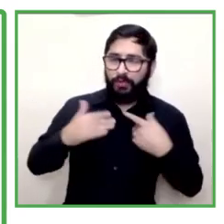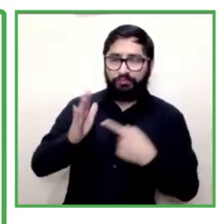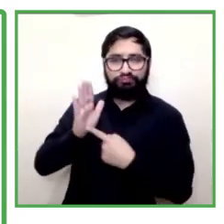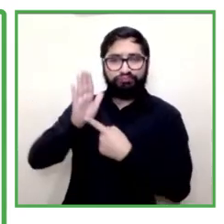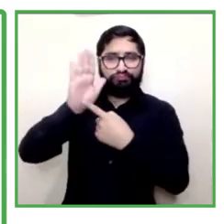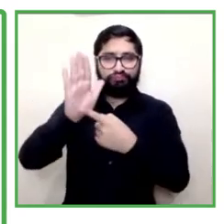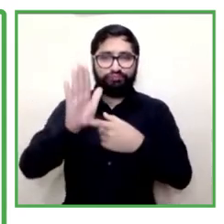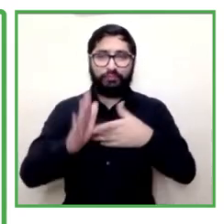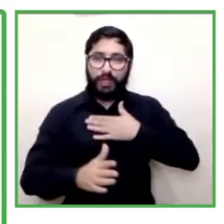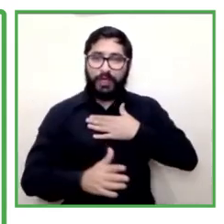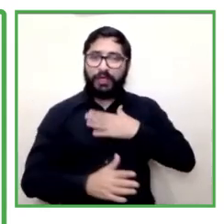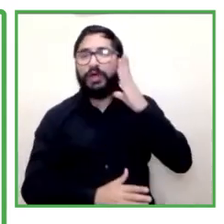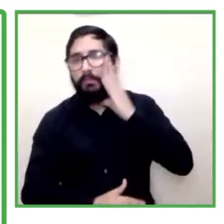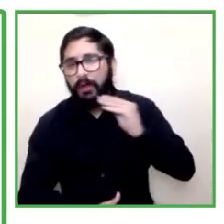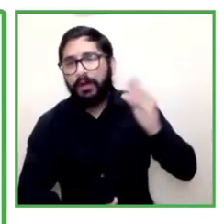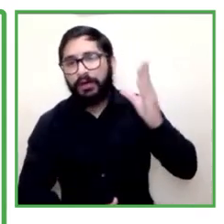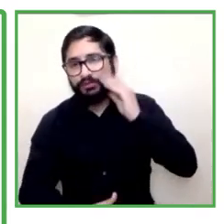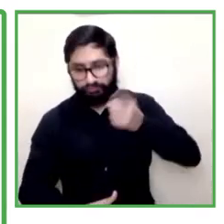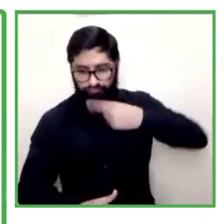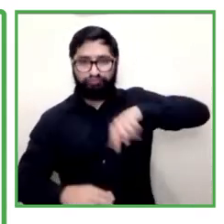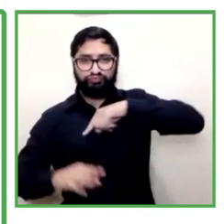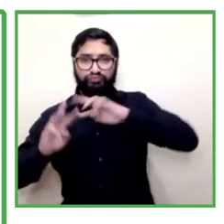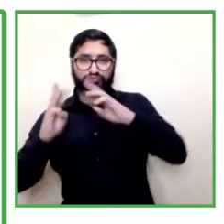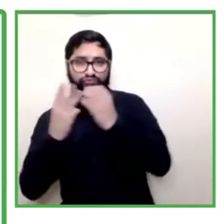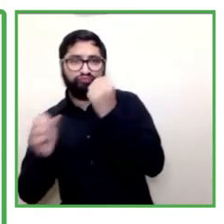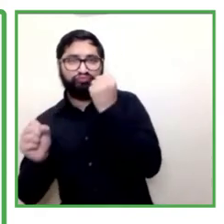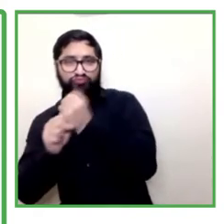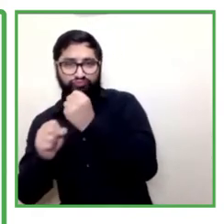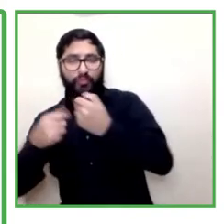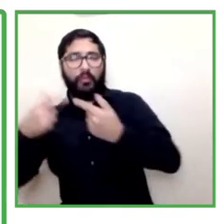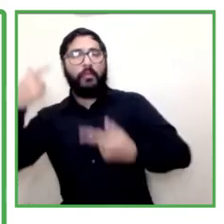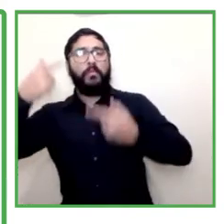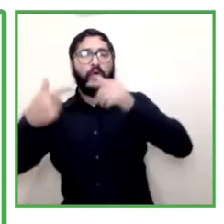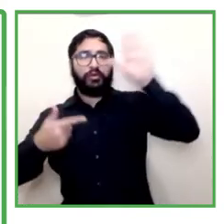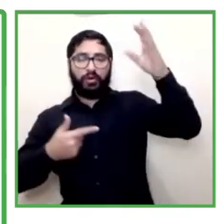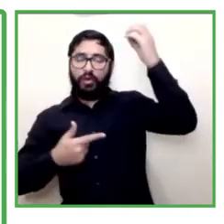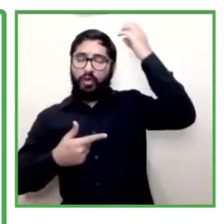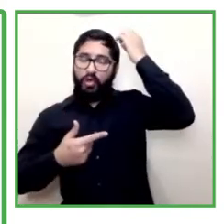for me to share with you the space so